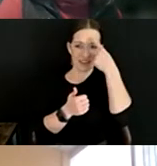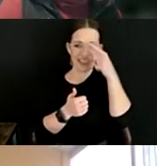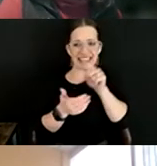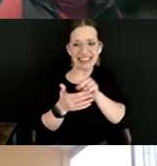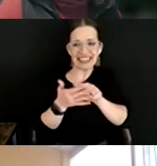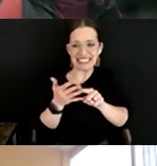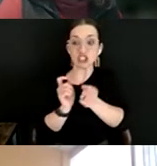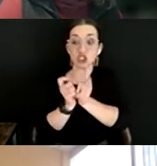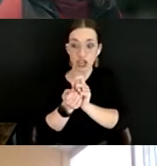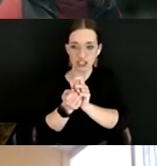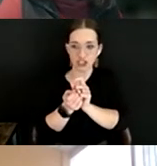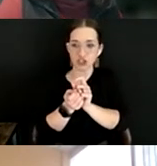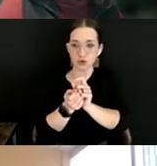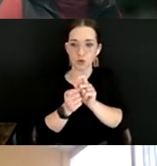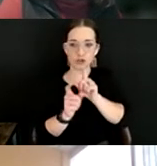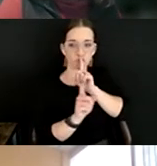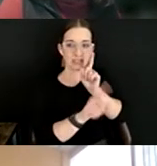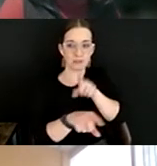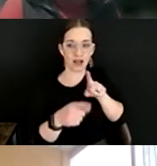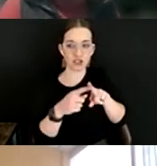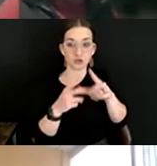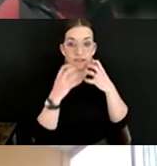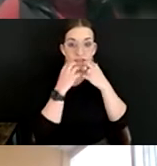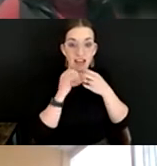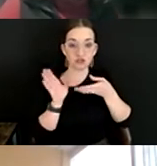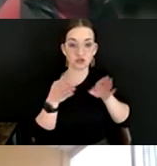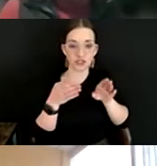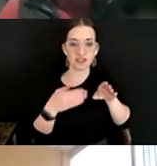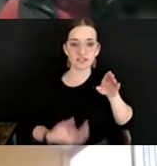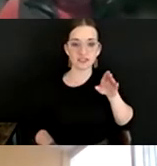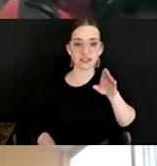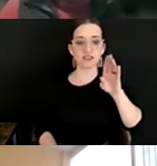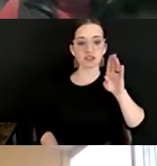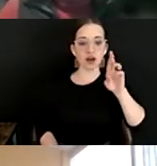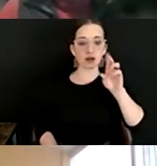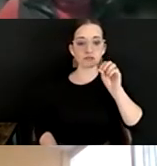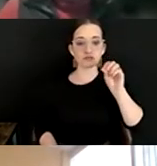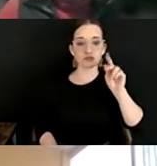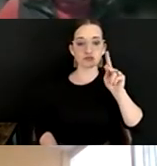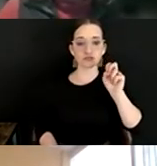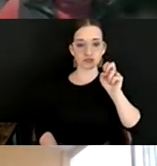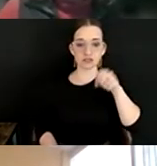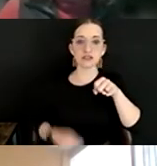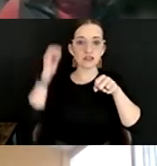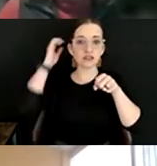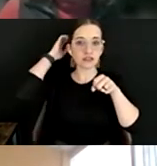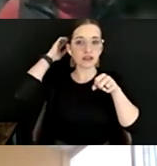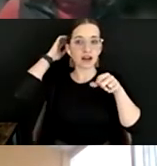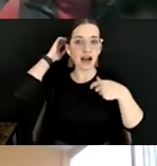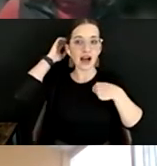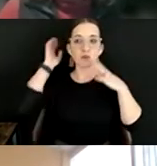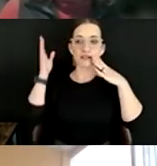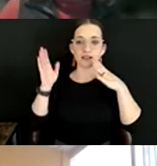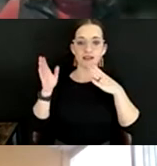And I'll look to Brooke to start us off. Yeah. And I'm going to focus in my comment about this and answer to this question specifically